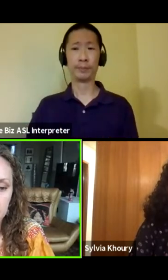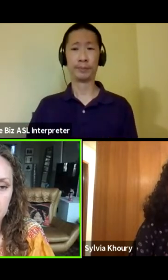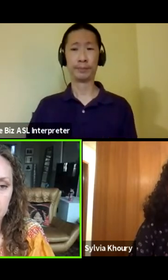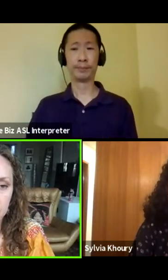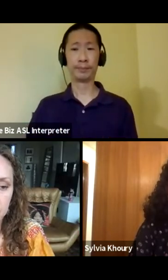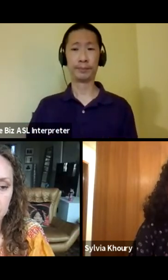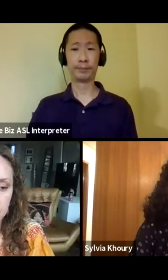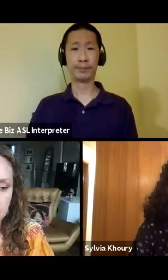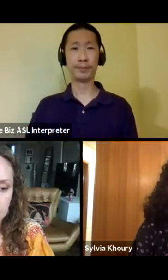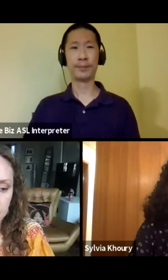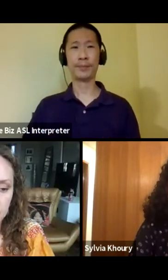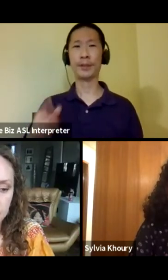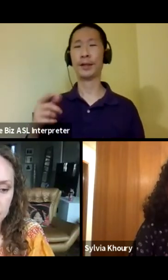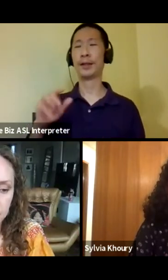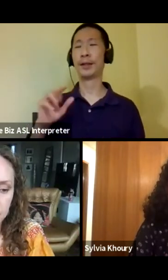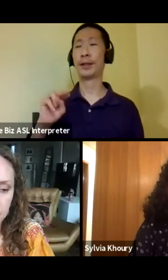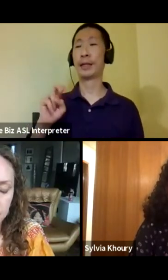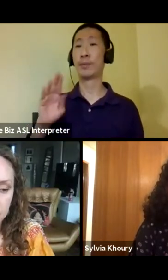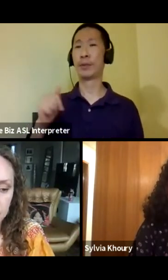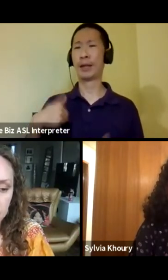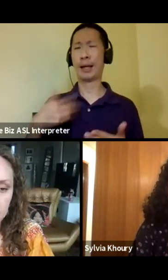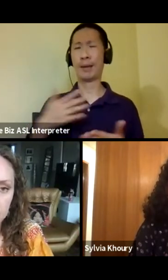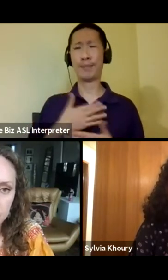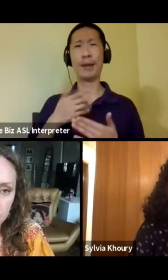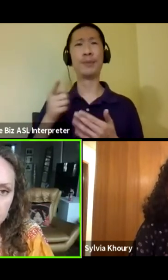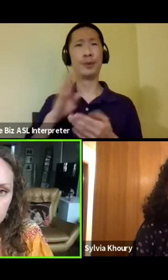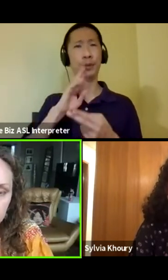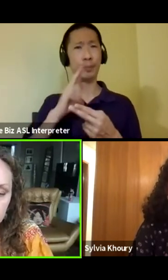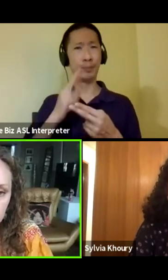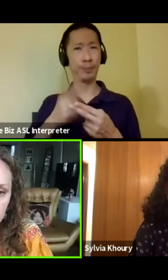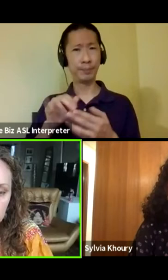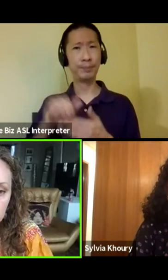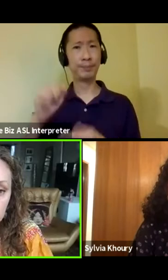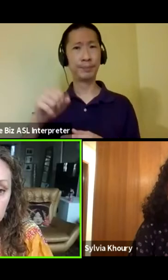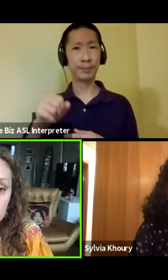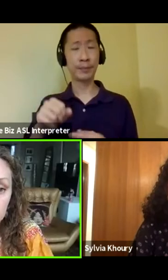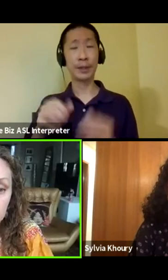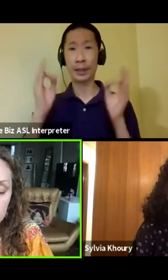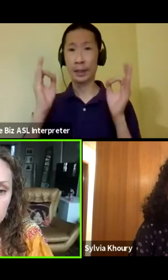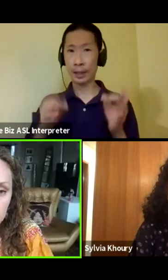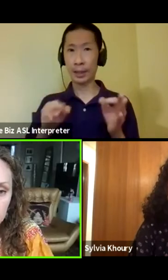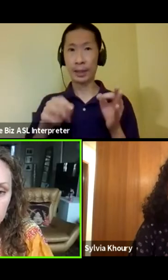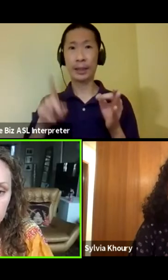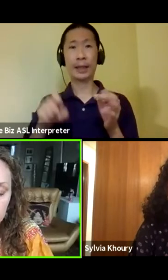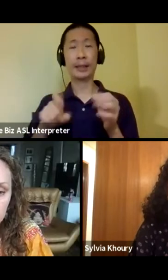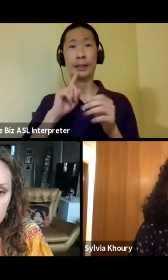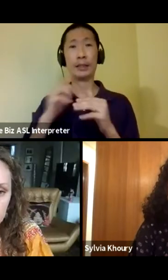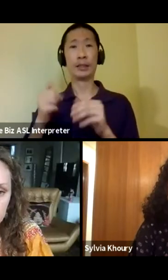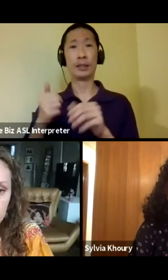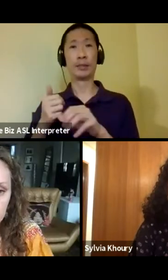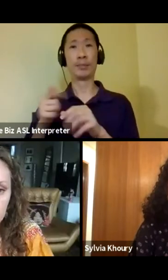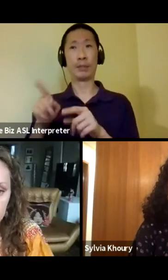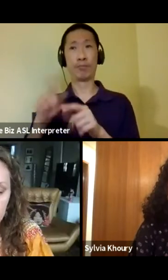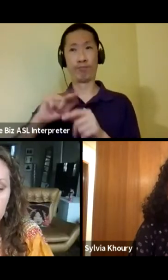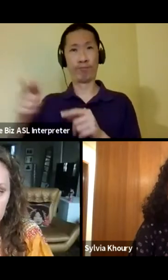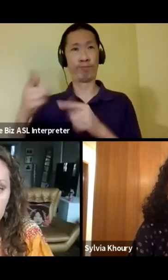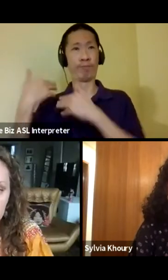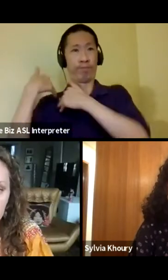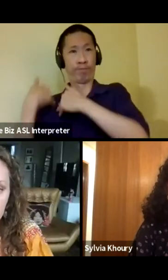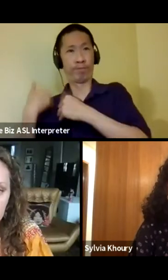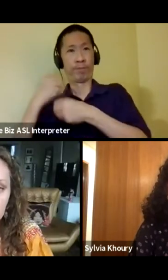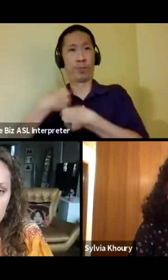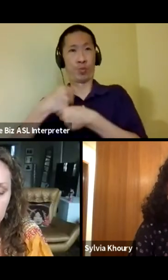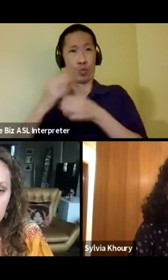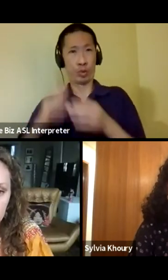I'm so glad that you brought that up. Absolutely. That it, it, it absolutely needs to be on the producers to, uh,